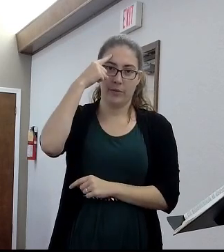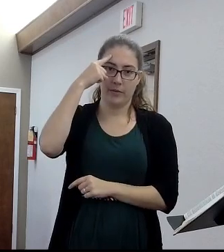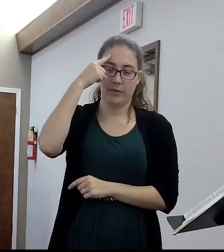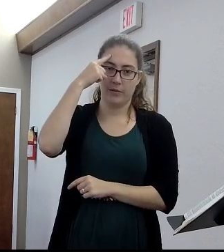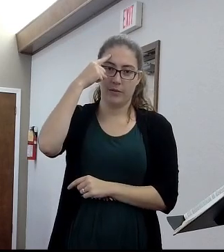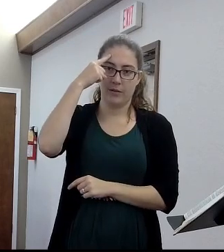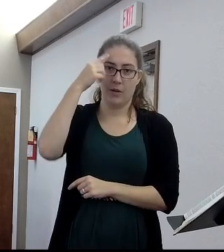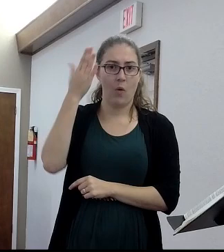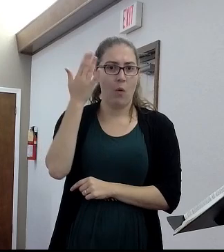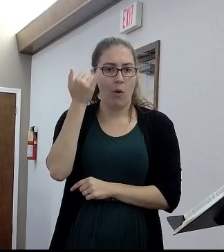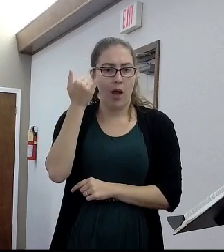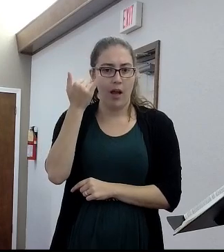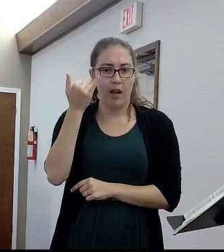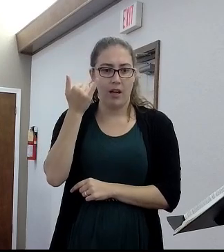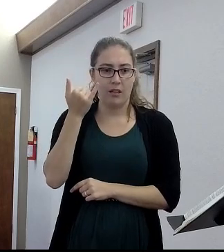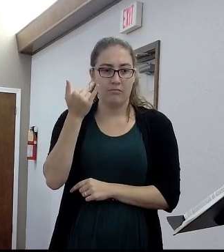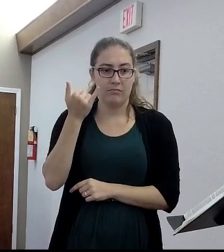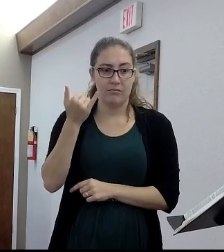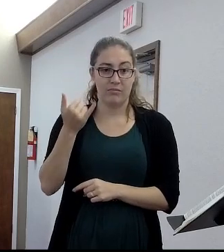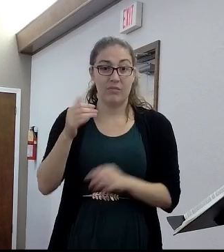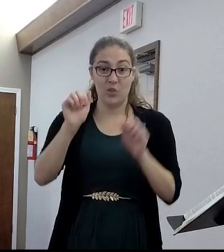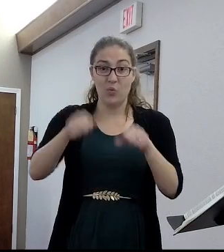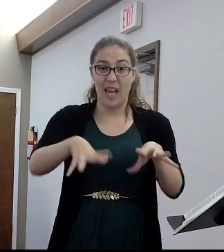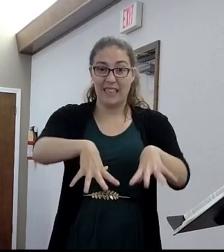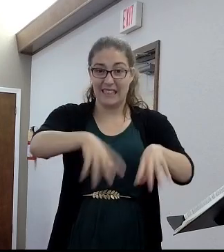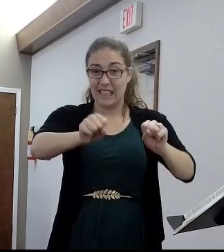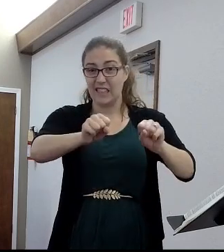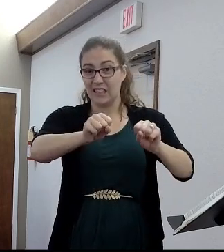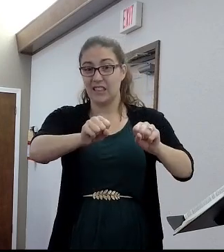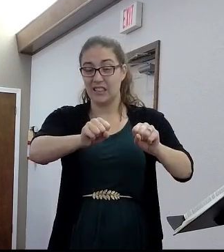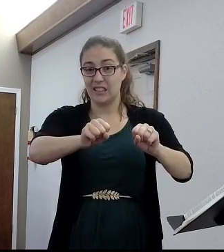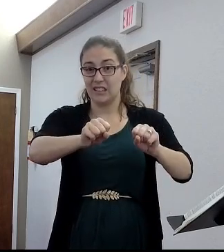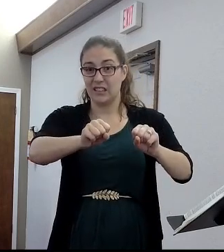because it'll run out. It can be taken from you in an instant.